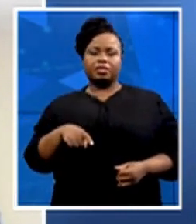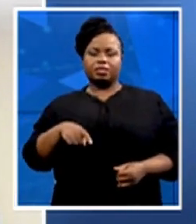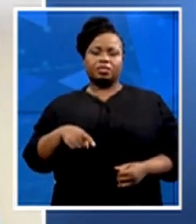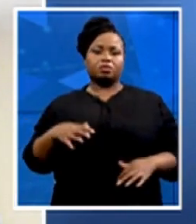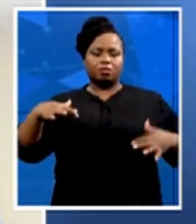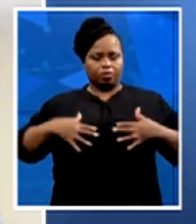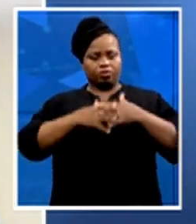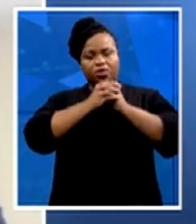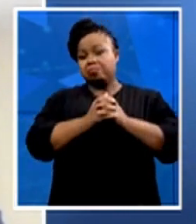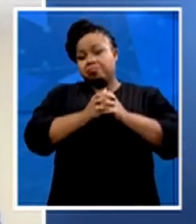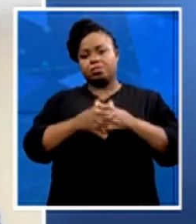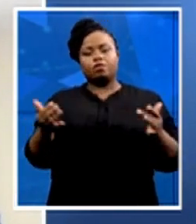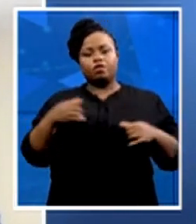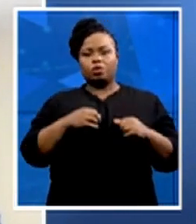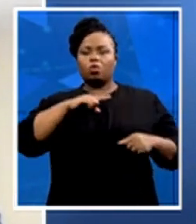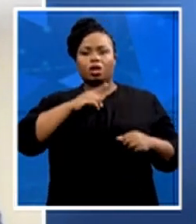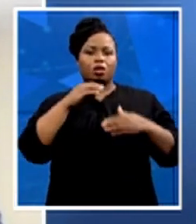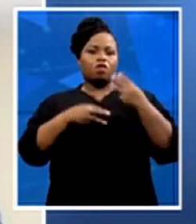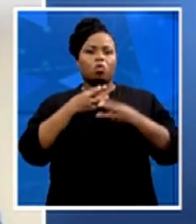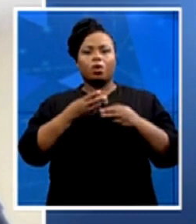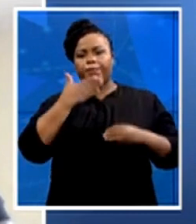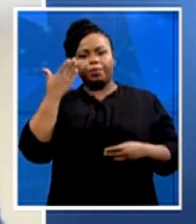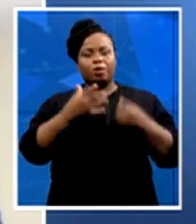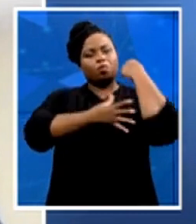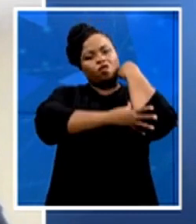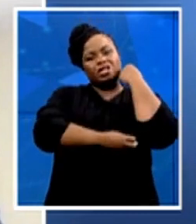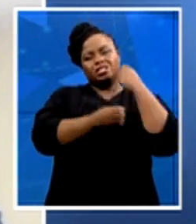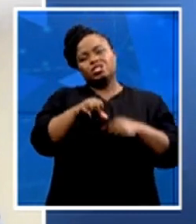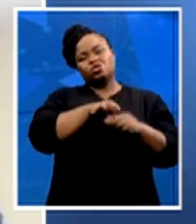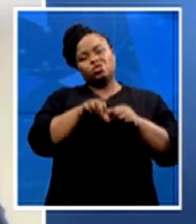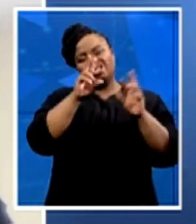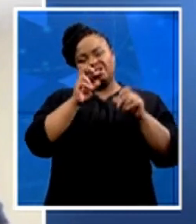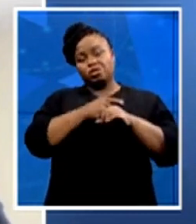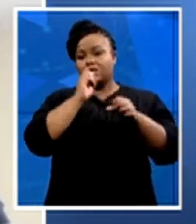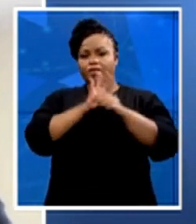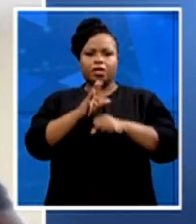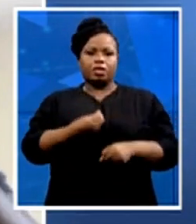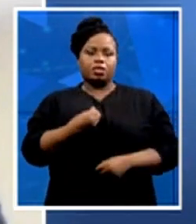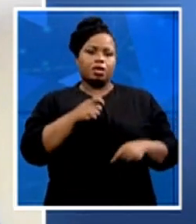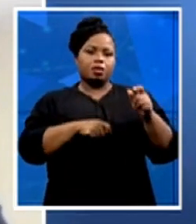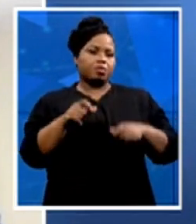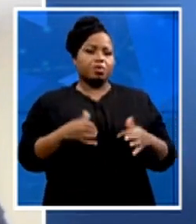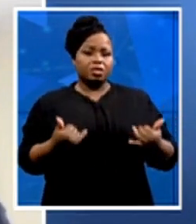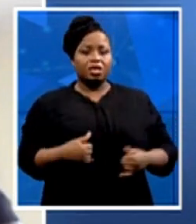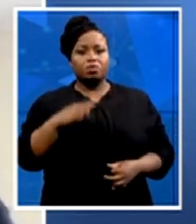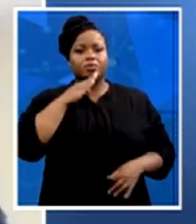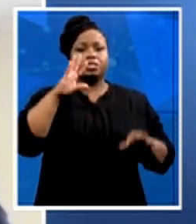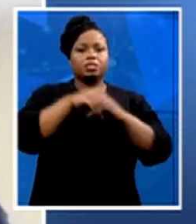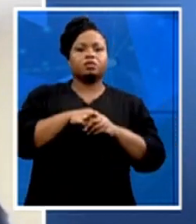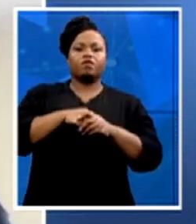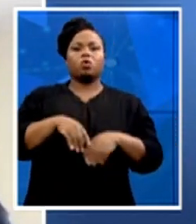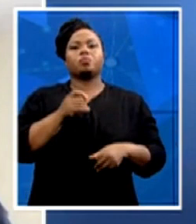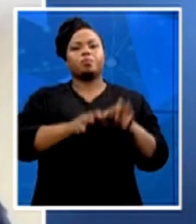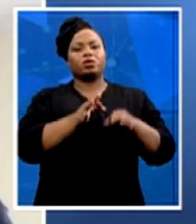and everything that is affecting all the social issues that are affecting young people are not only party-based, but they're affecting each and every one of us.